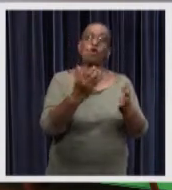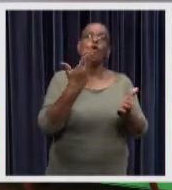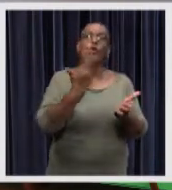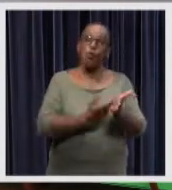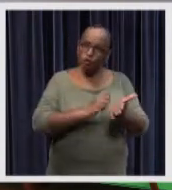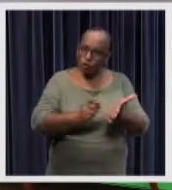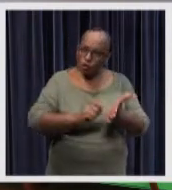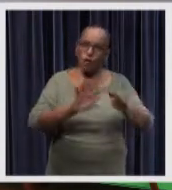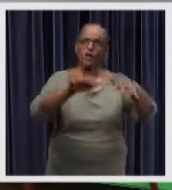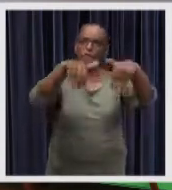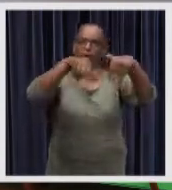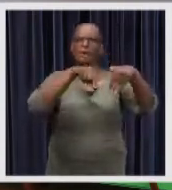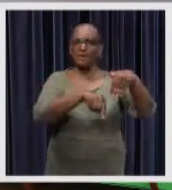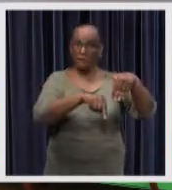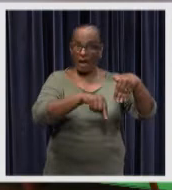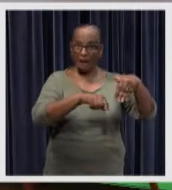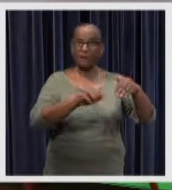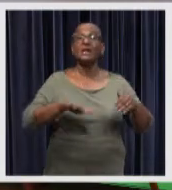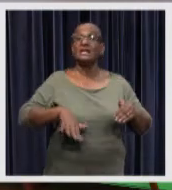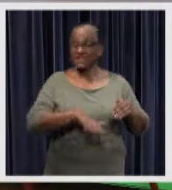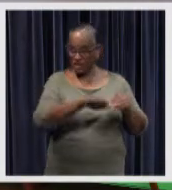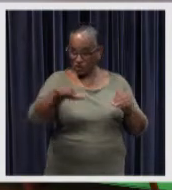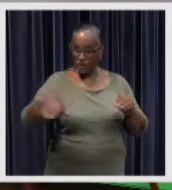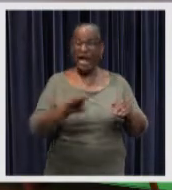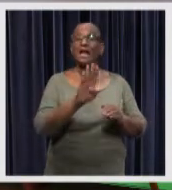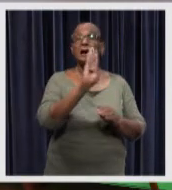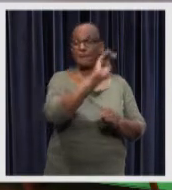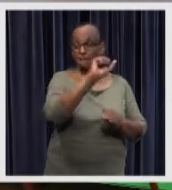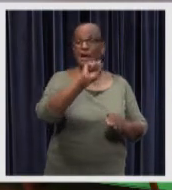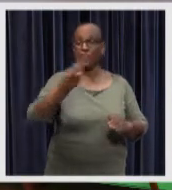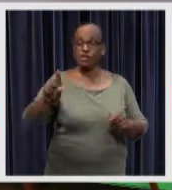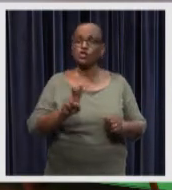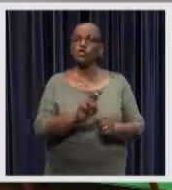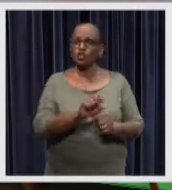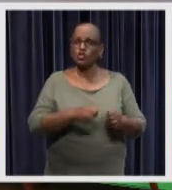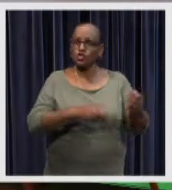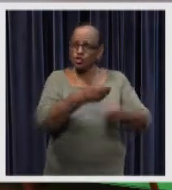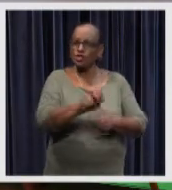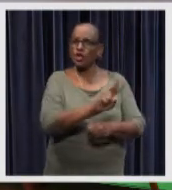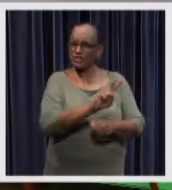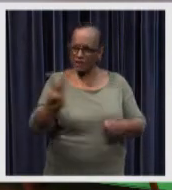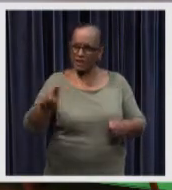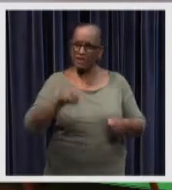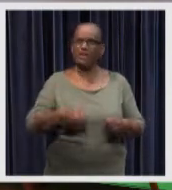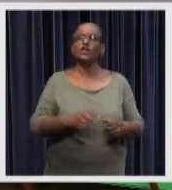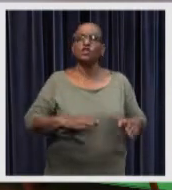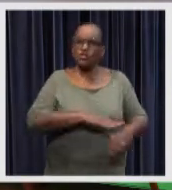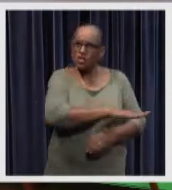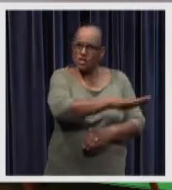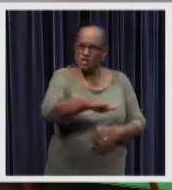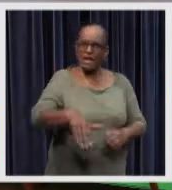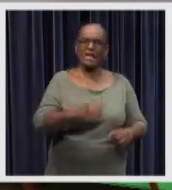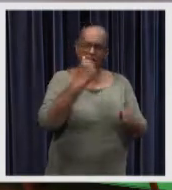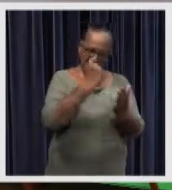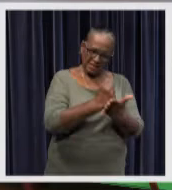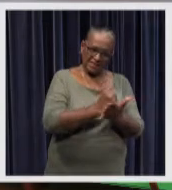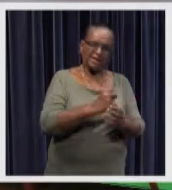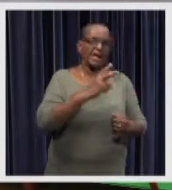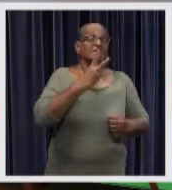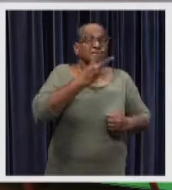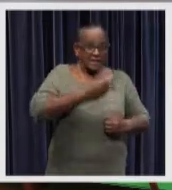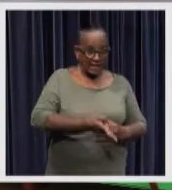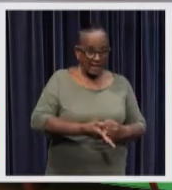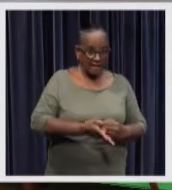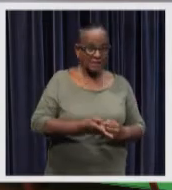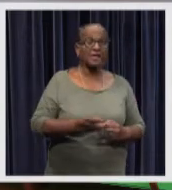approved in parliament in 2014 the national basic health care insurance act is part of